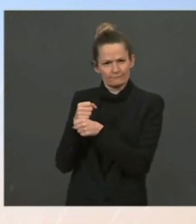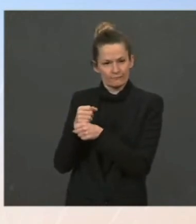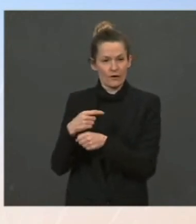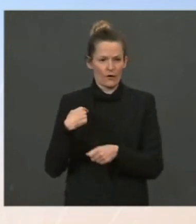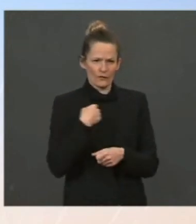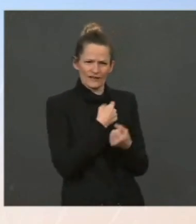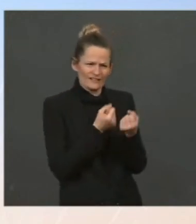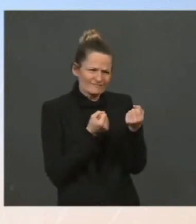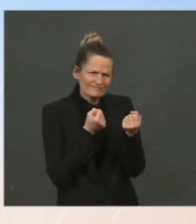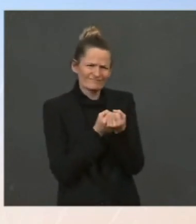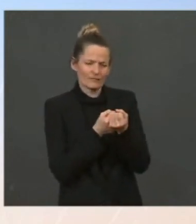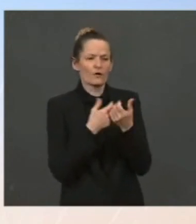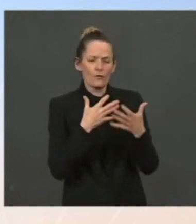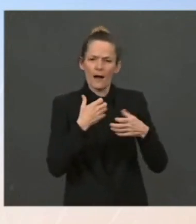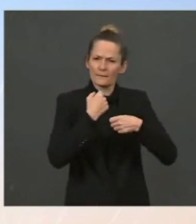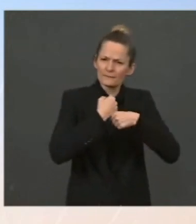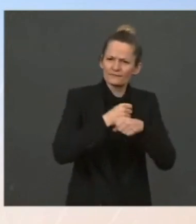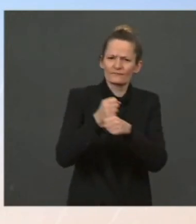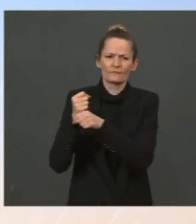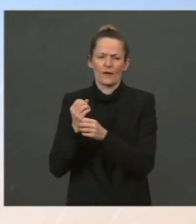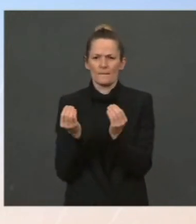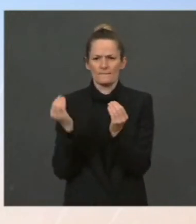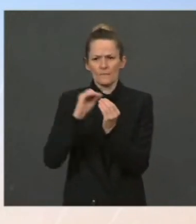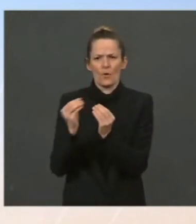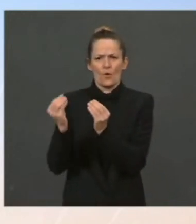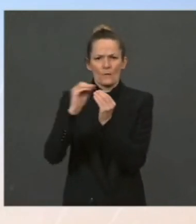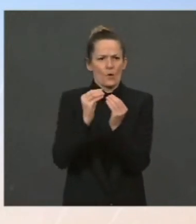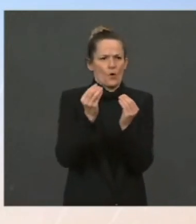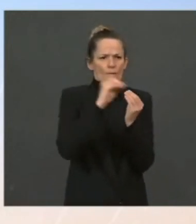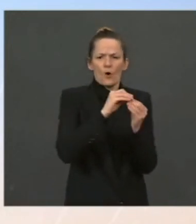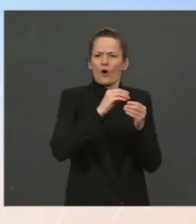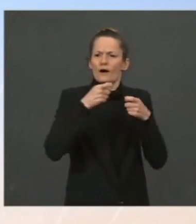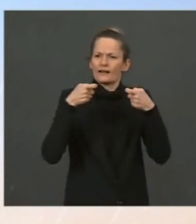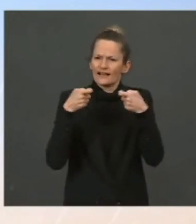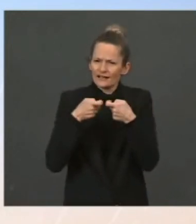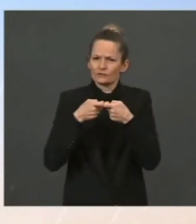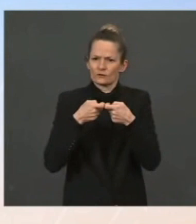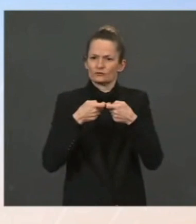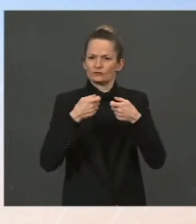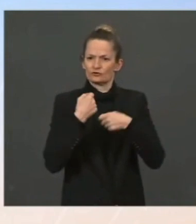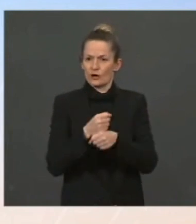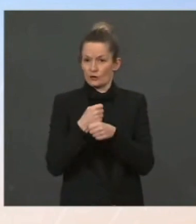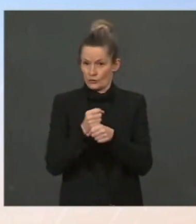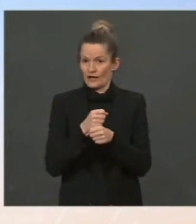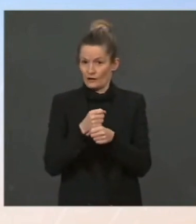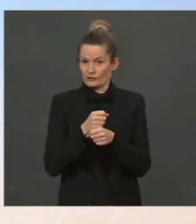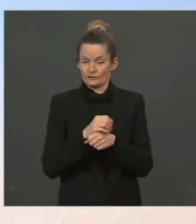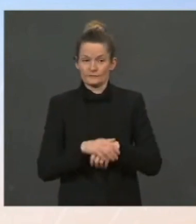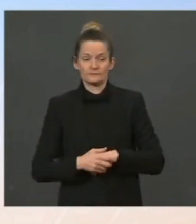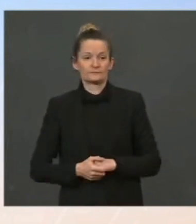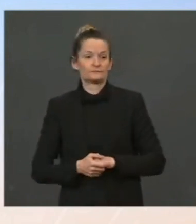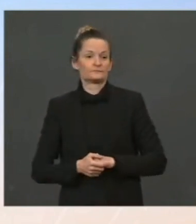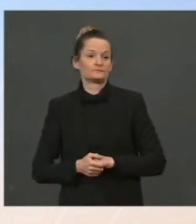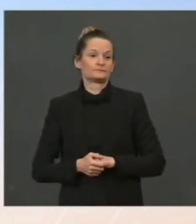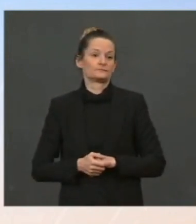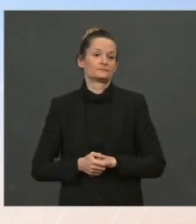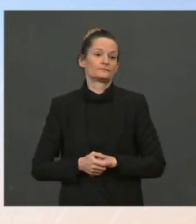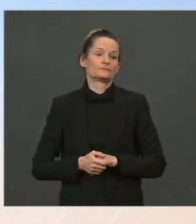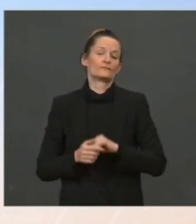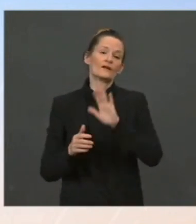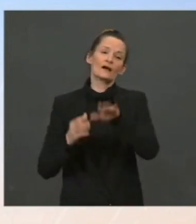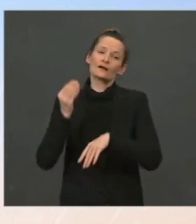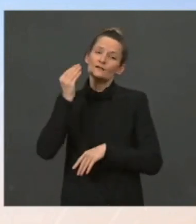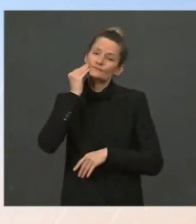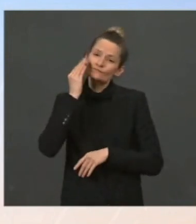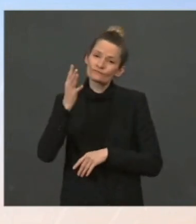of the bipartisan infrastructure law and then, of course, the Build Back Better agenda. Just one other thing, the bipartisan infrastructure